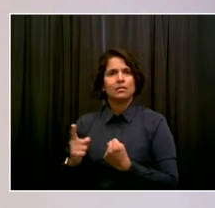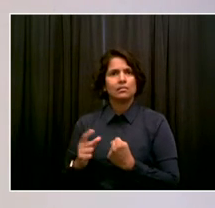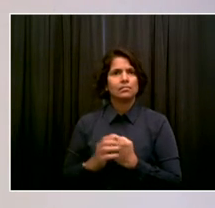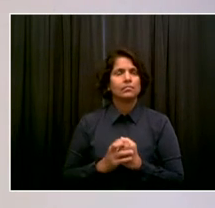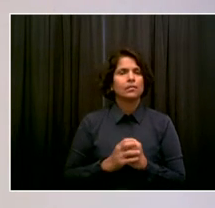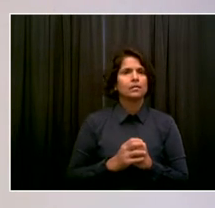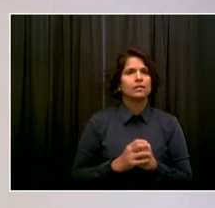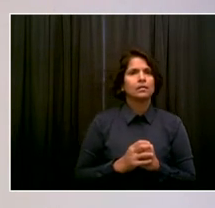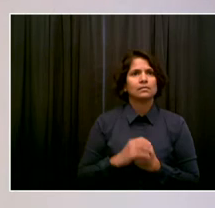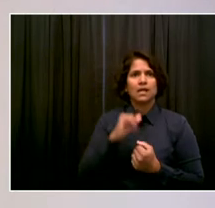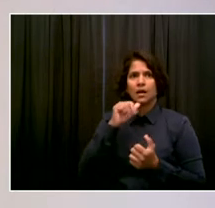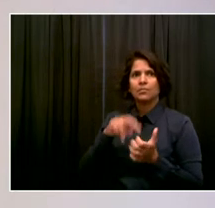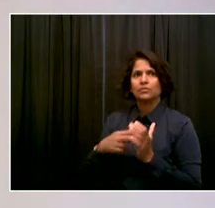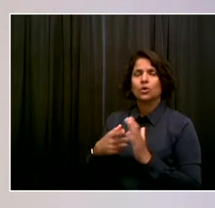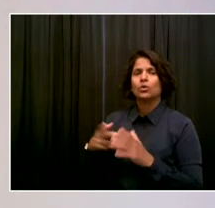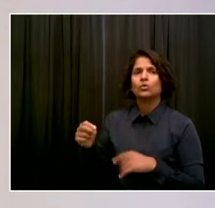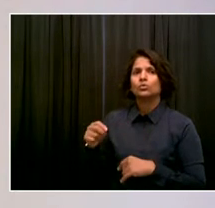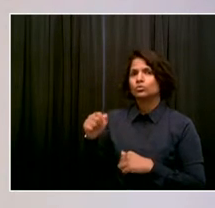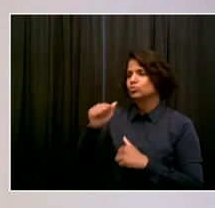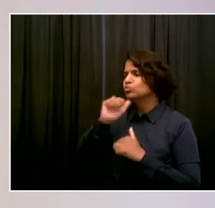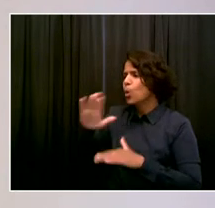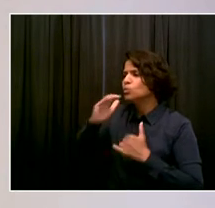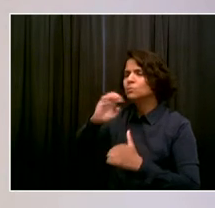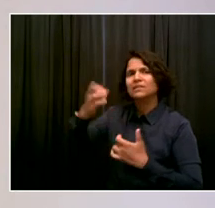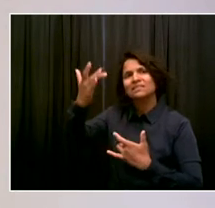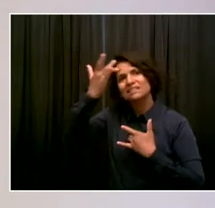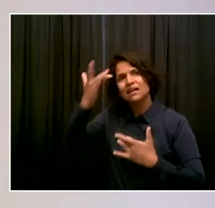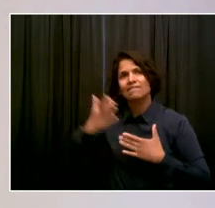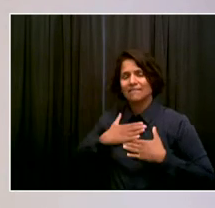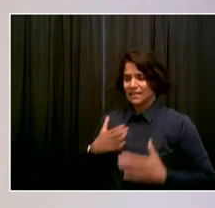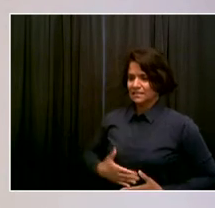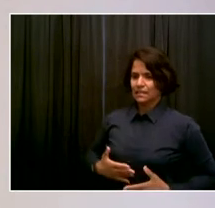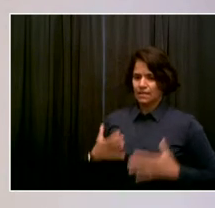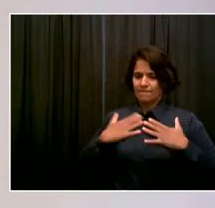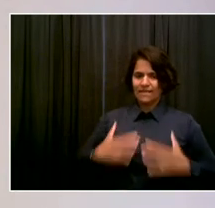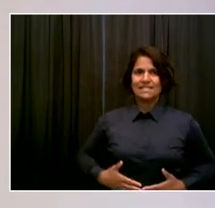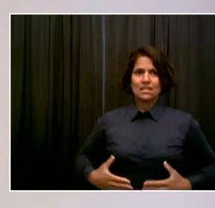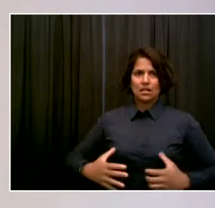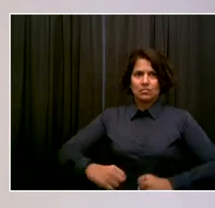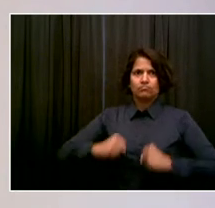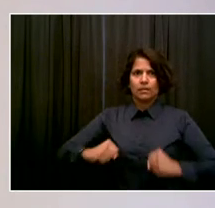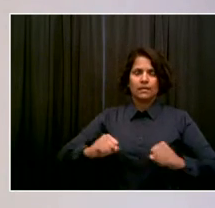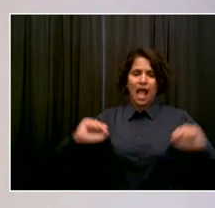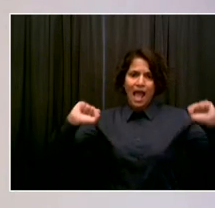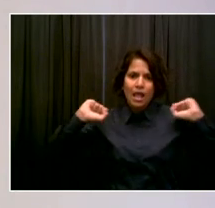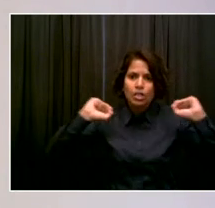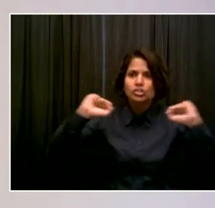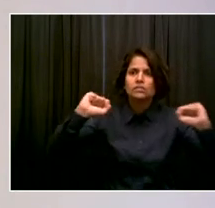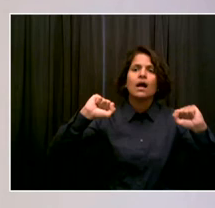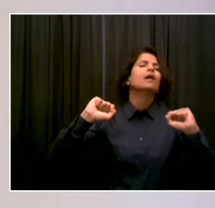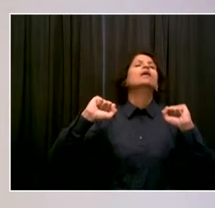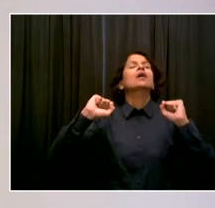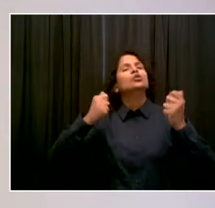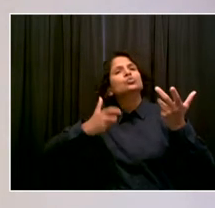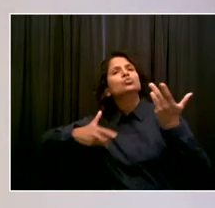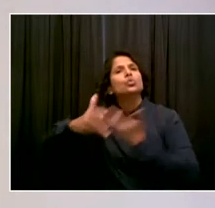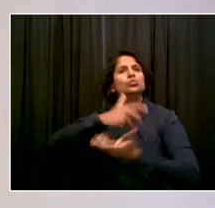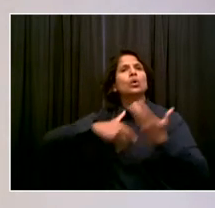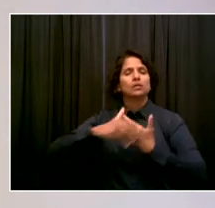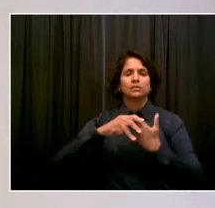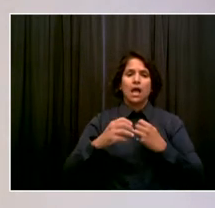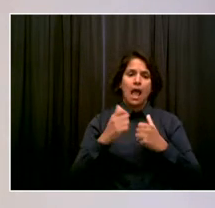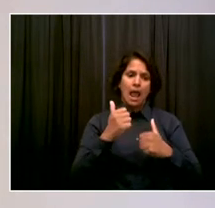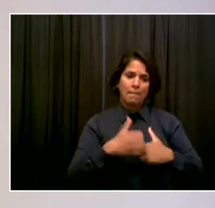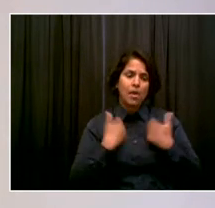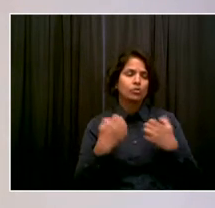health, but also mental health as well. And bringing our kids back for in-person school is fundamental to the well